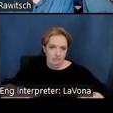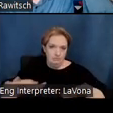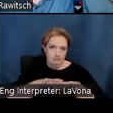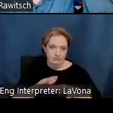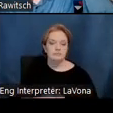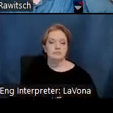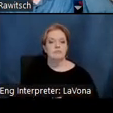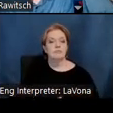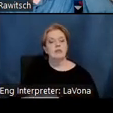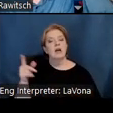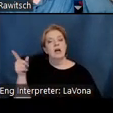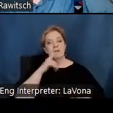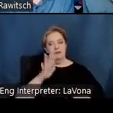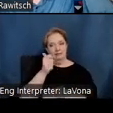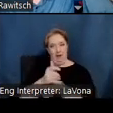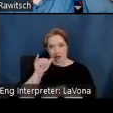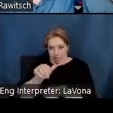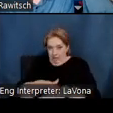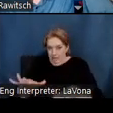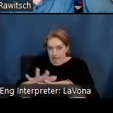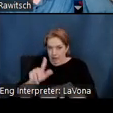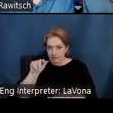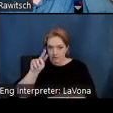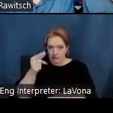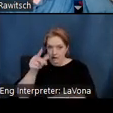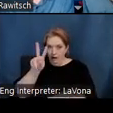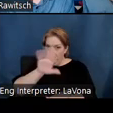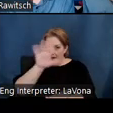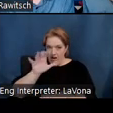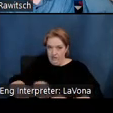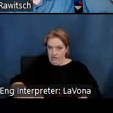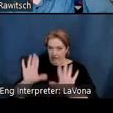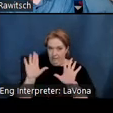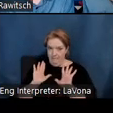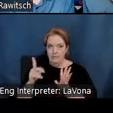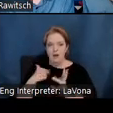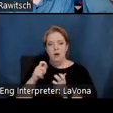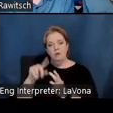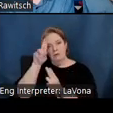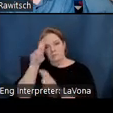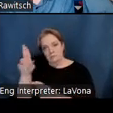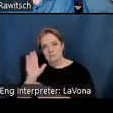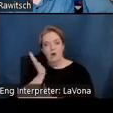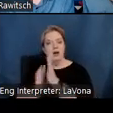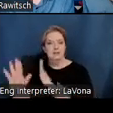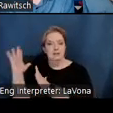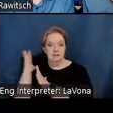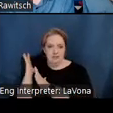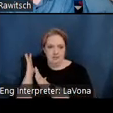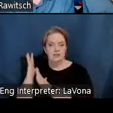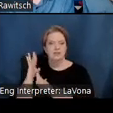unceded Indigenous land, we pay our respects to Hanukvetam, Ancestors, Ahiherom,